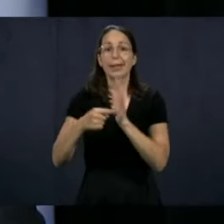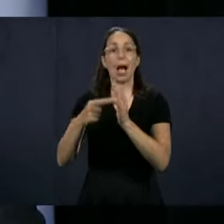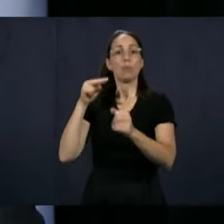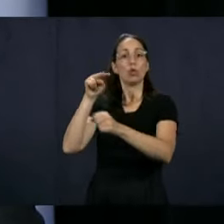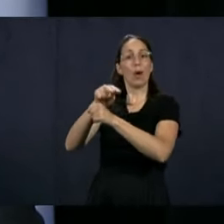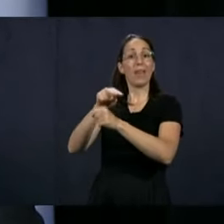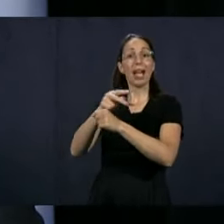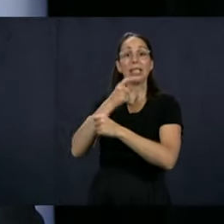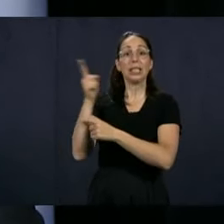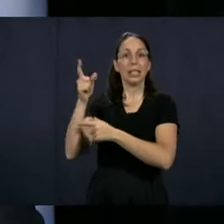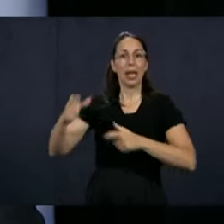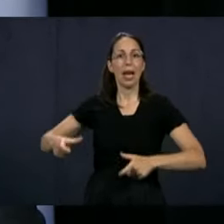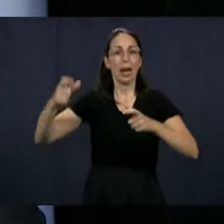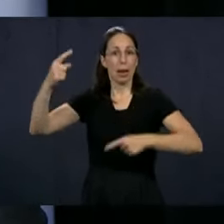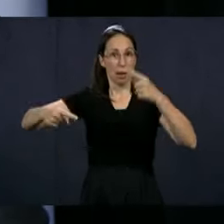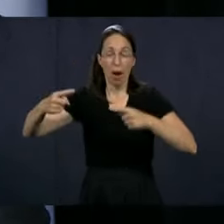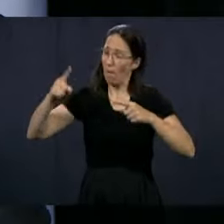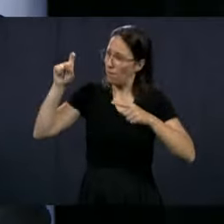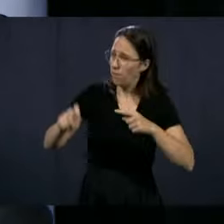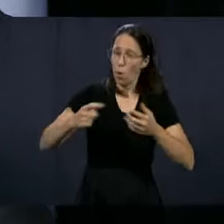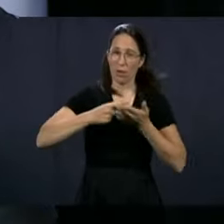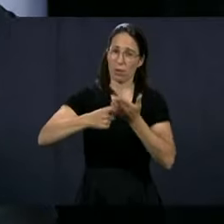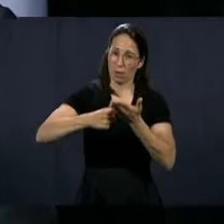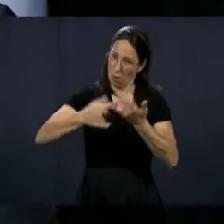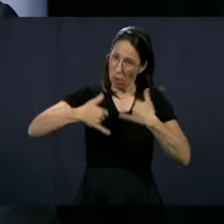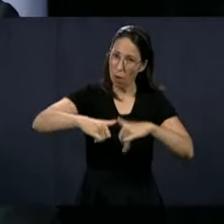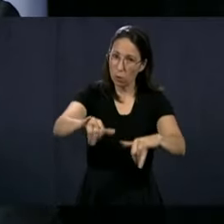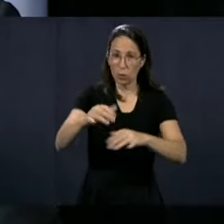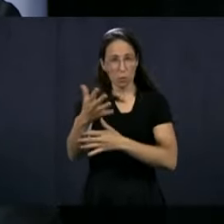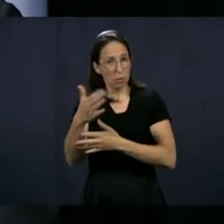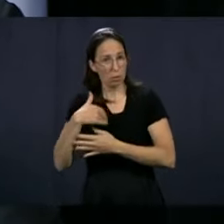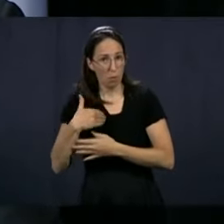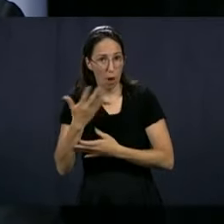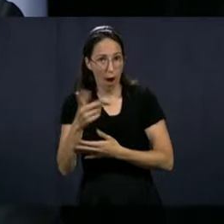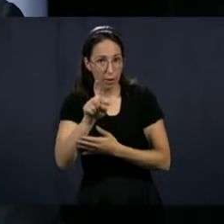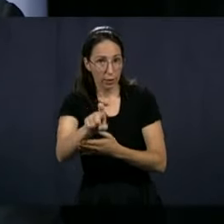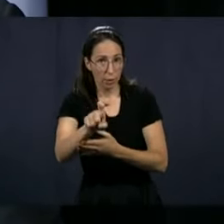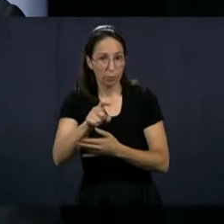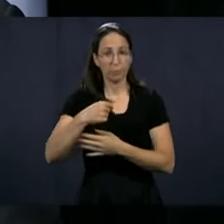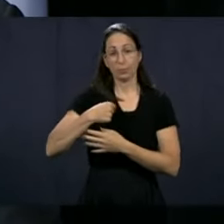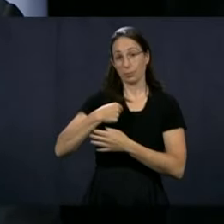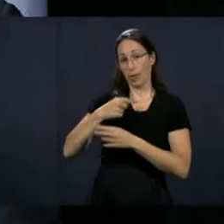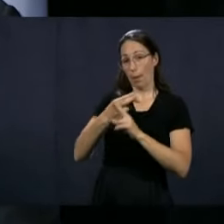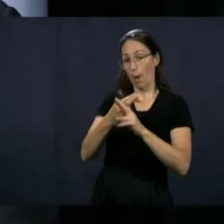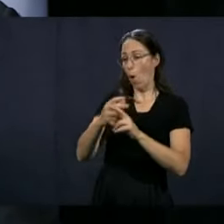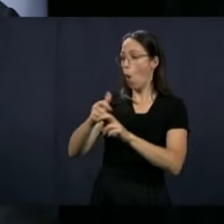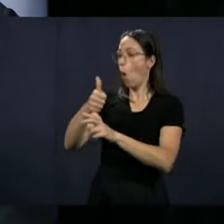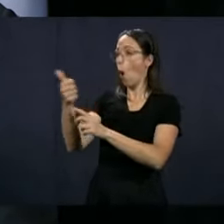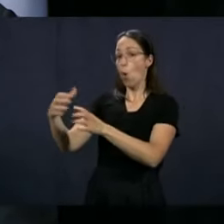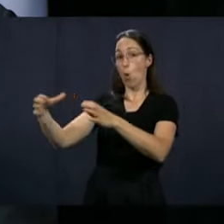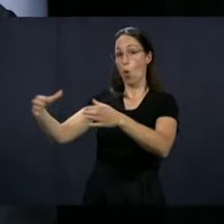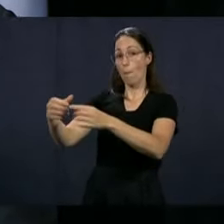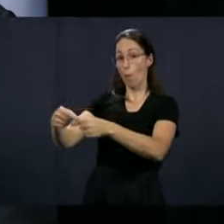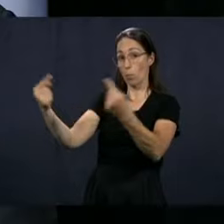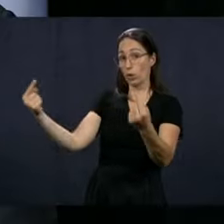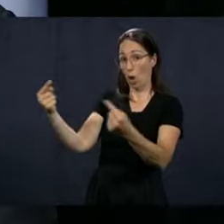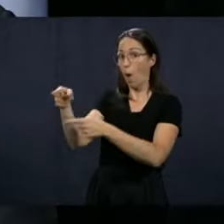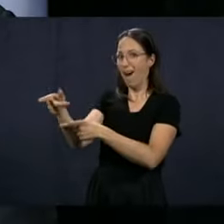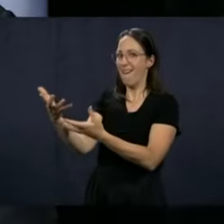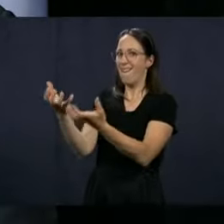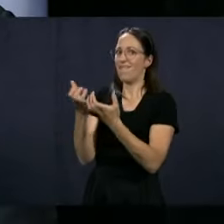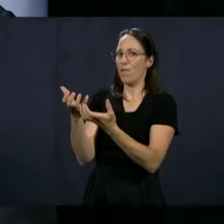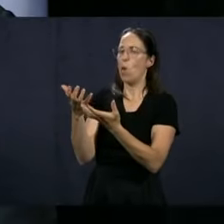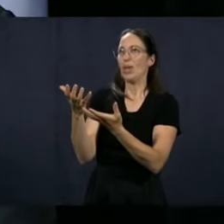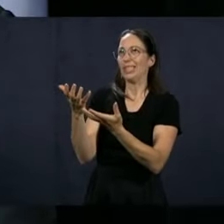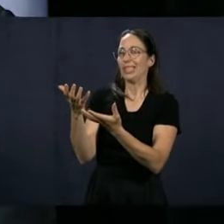subjected to parliamentary surveillance, that negotiation. Well, first, the opposition is asking for parliamentary commission